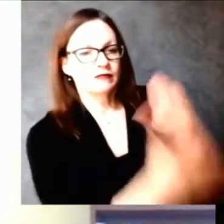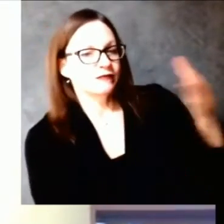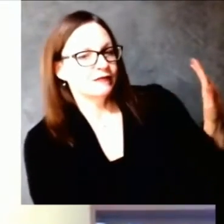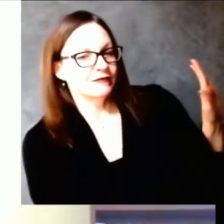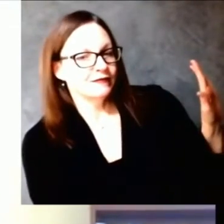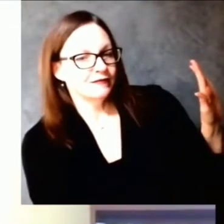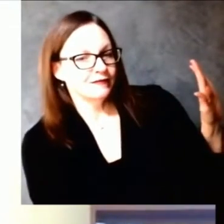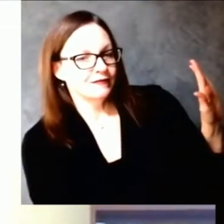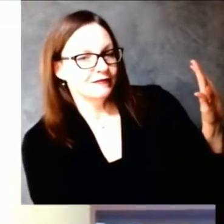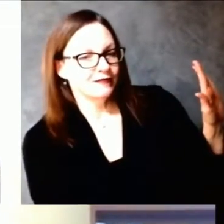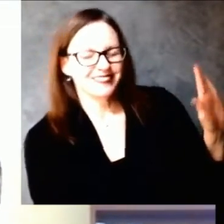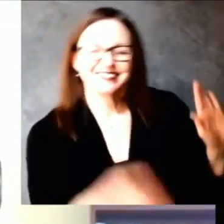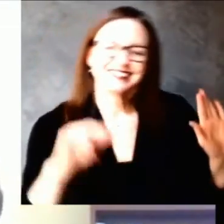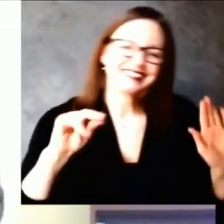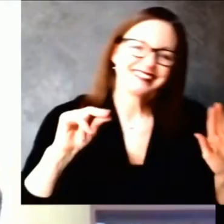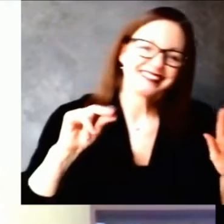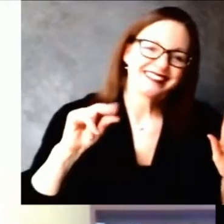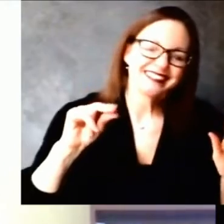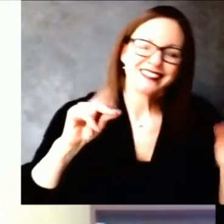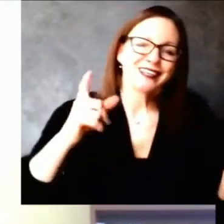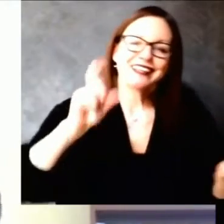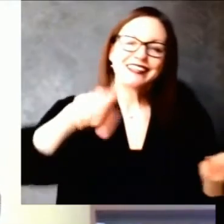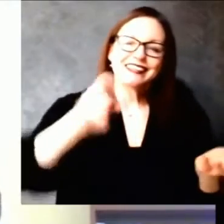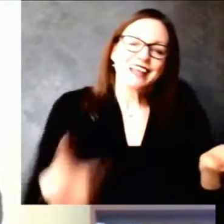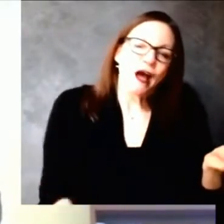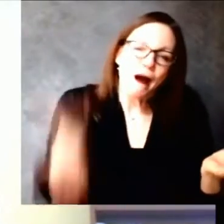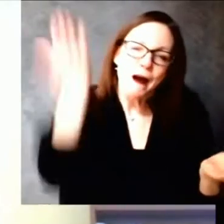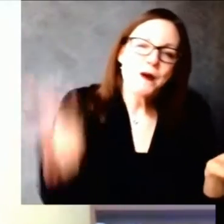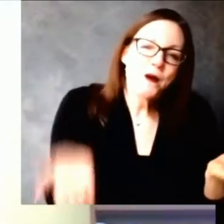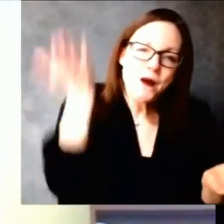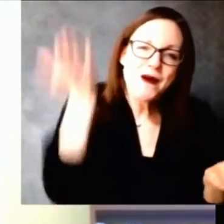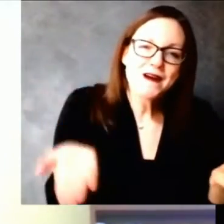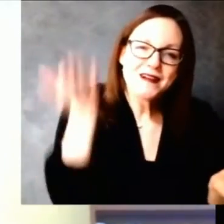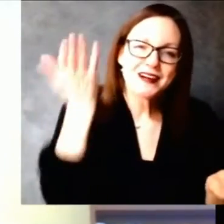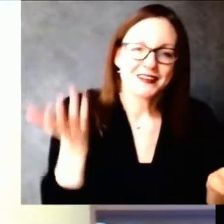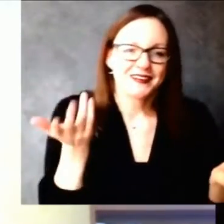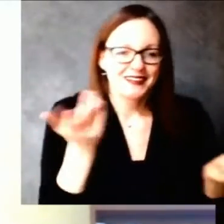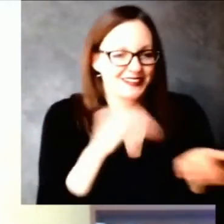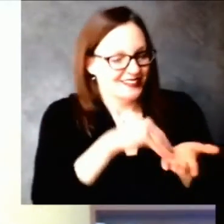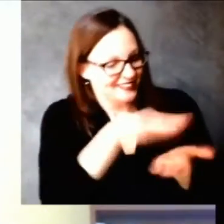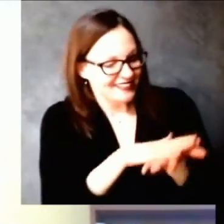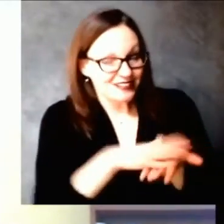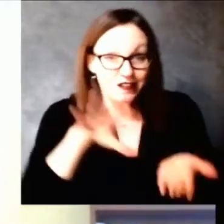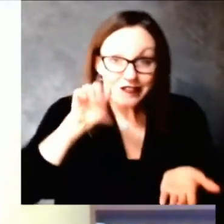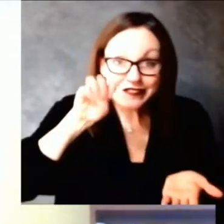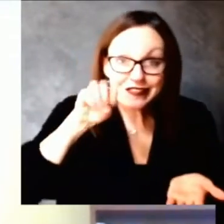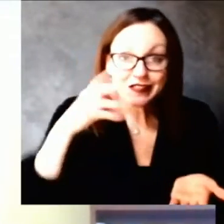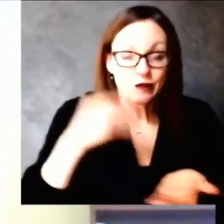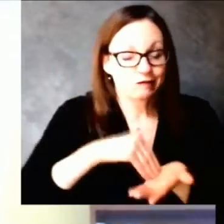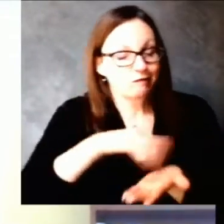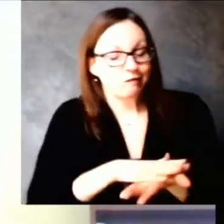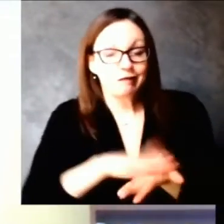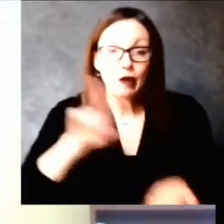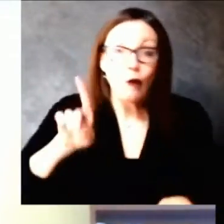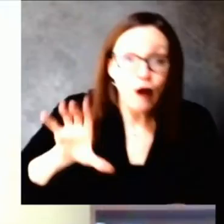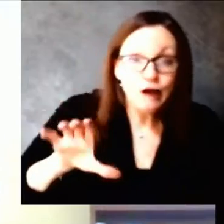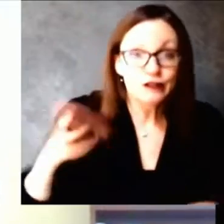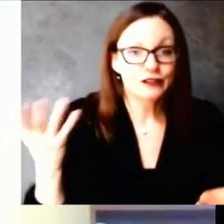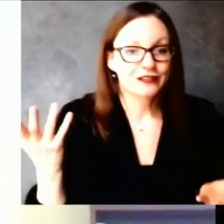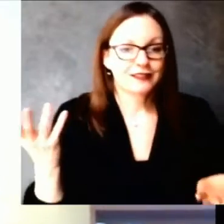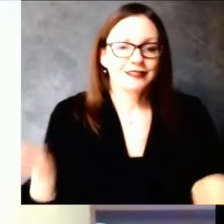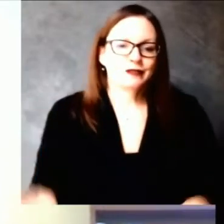of that challenging vaccination supply issue. So